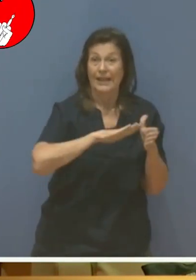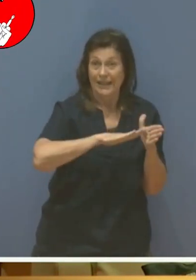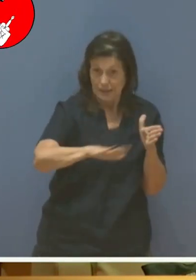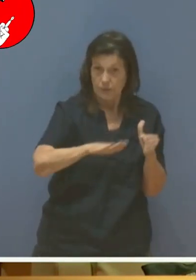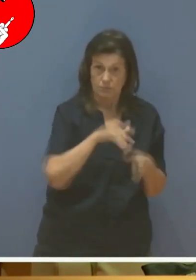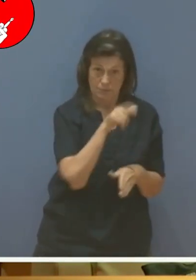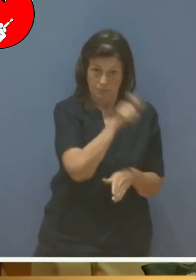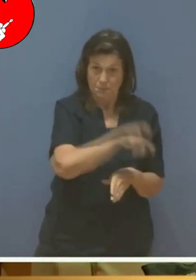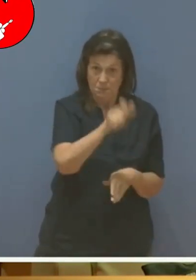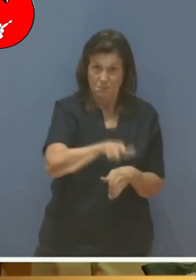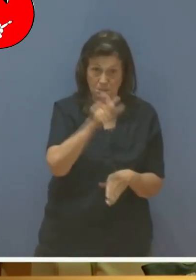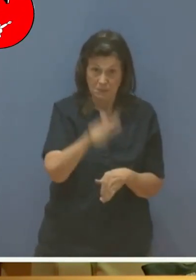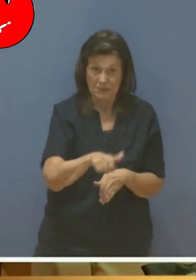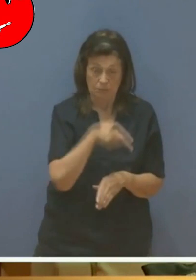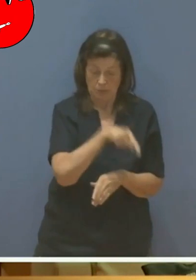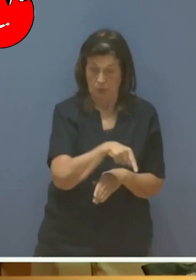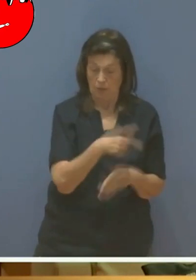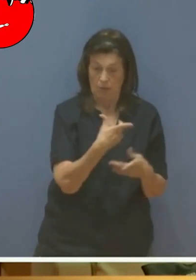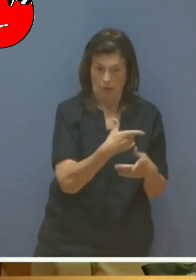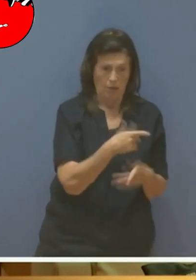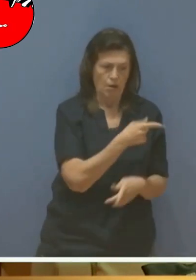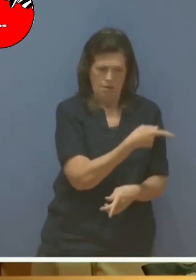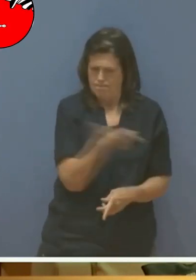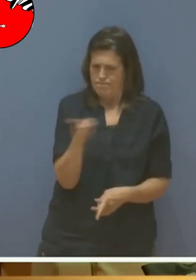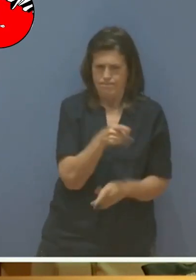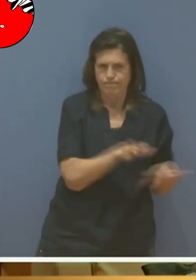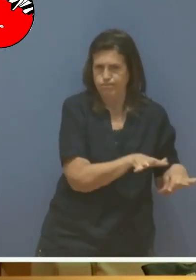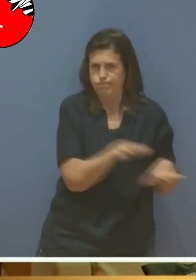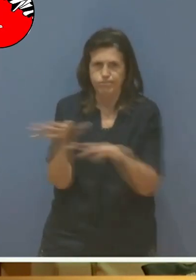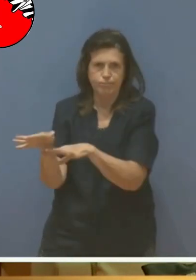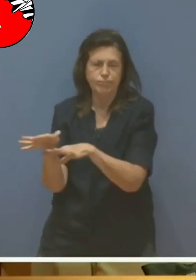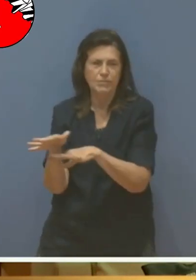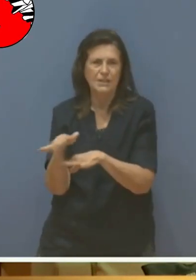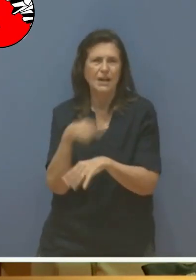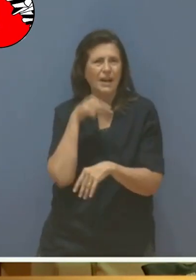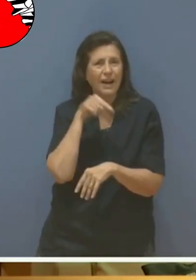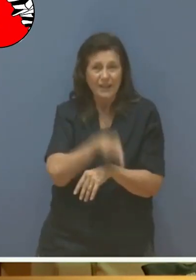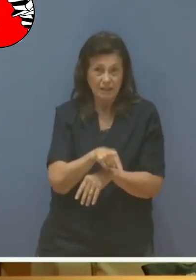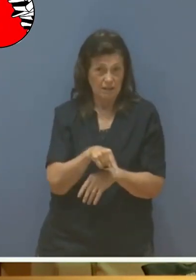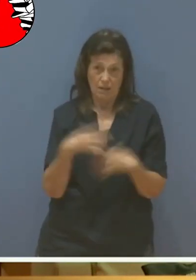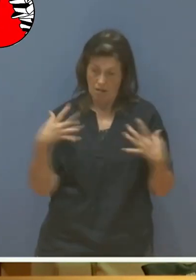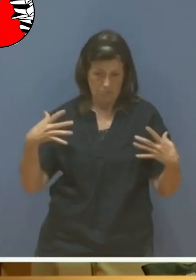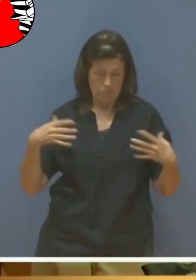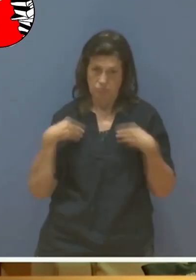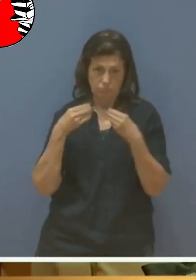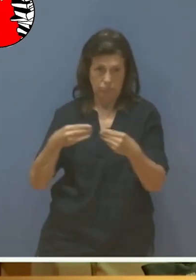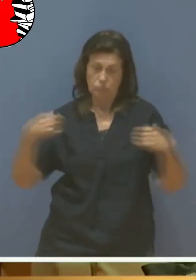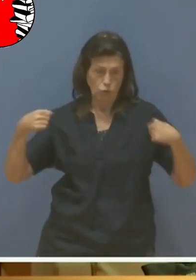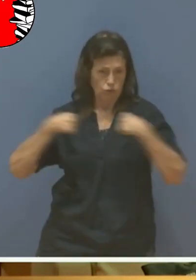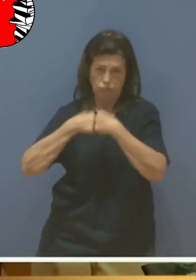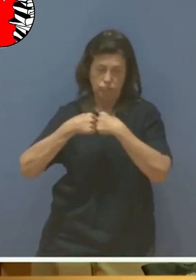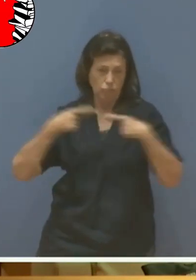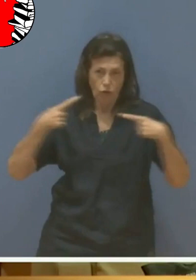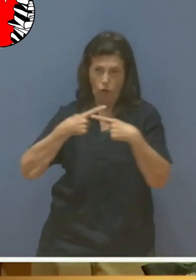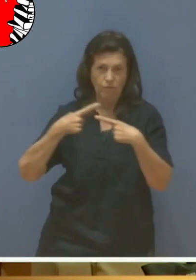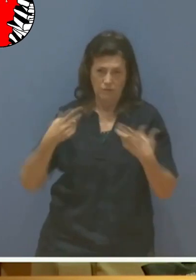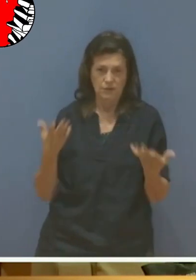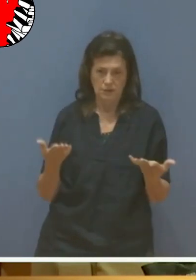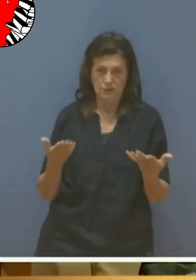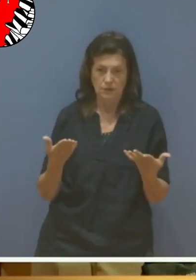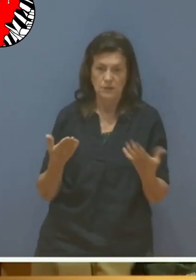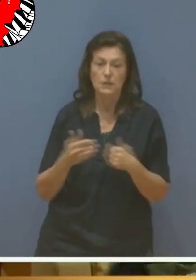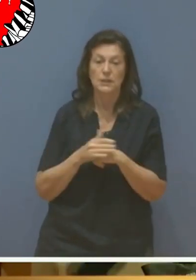lasting human rights, violation and conflict. So we request to MDB to ask Bangladesh government why the Special Affairs Division is being